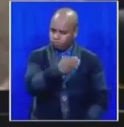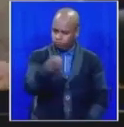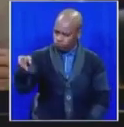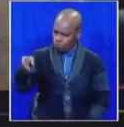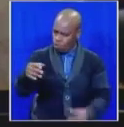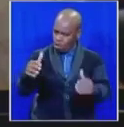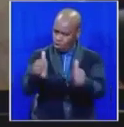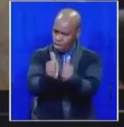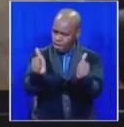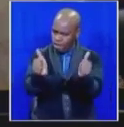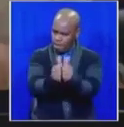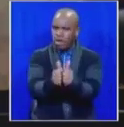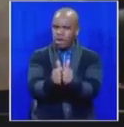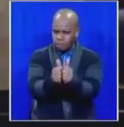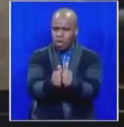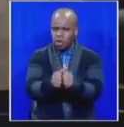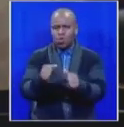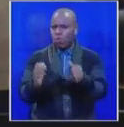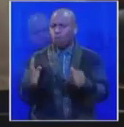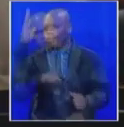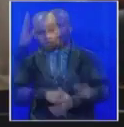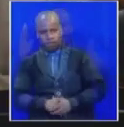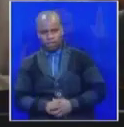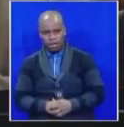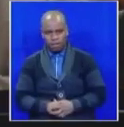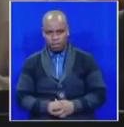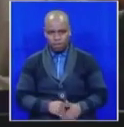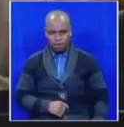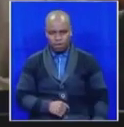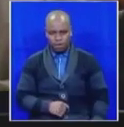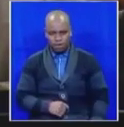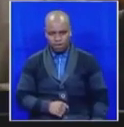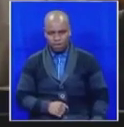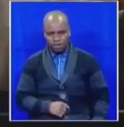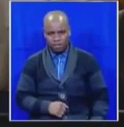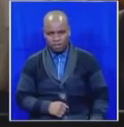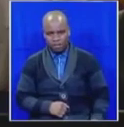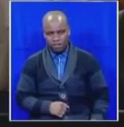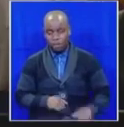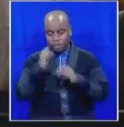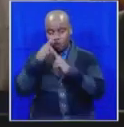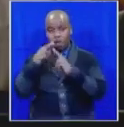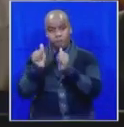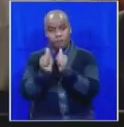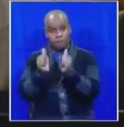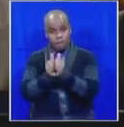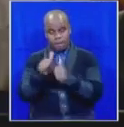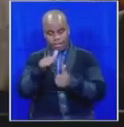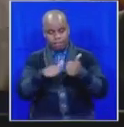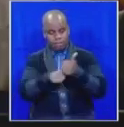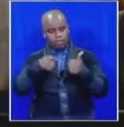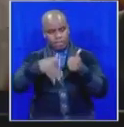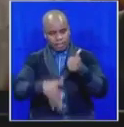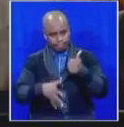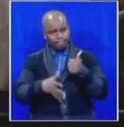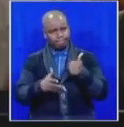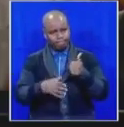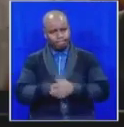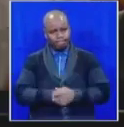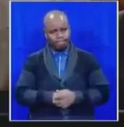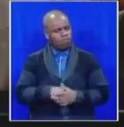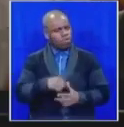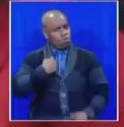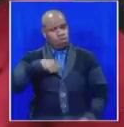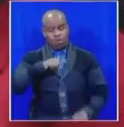you have no business to speak nobody allowed you to speak on a point of order yes remember deputy speaker we cannot